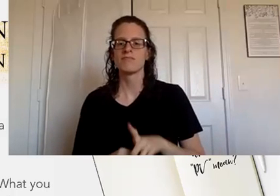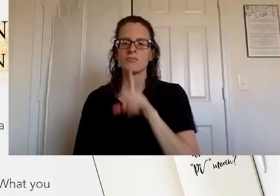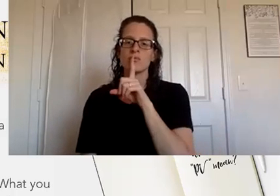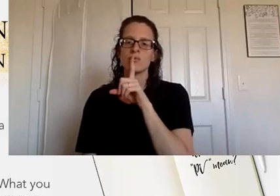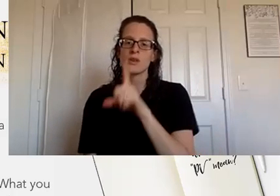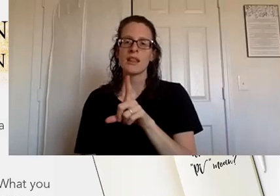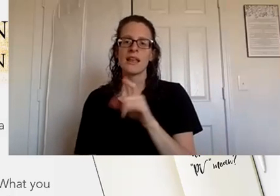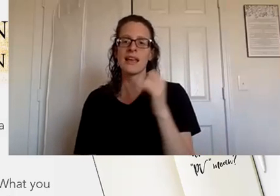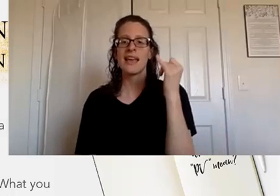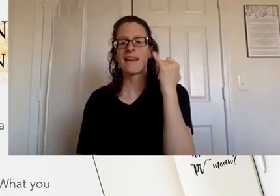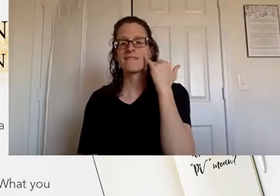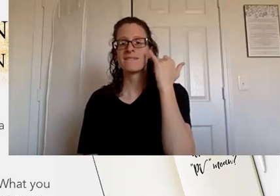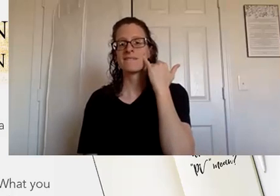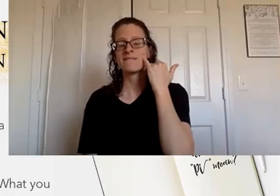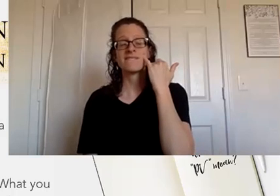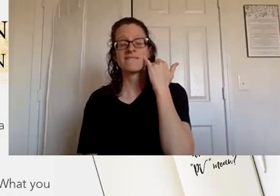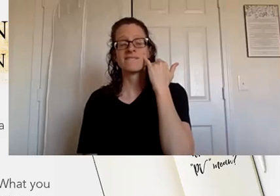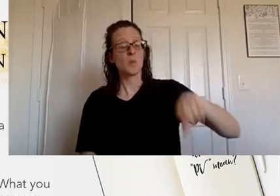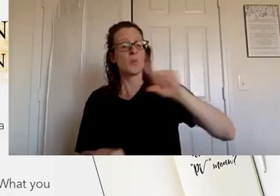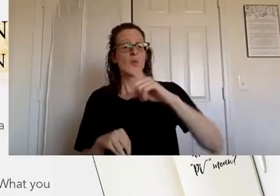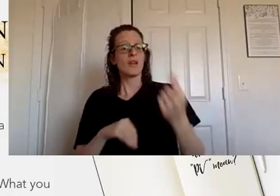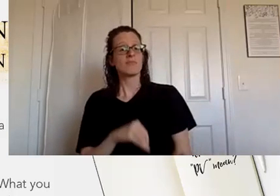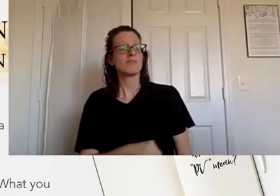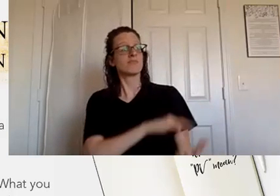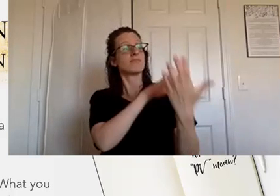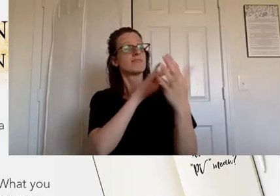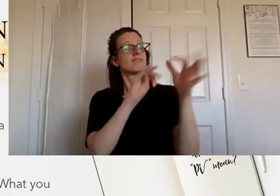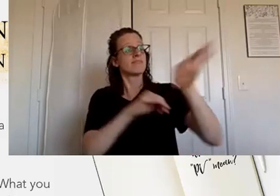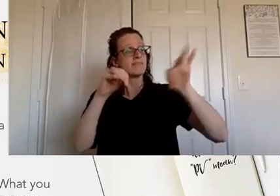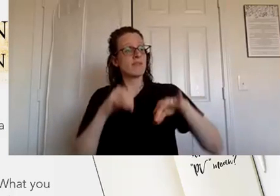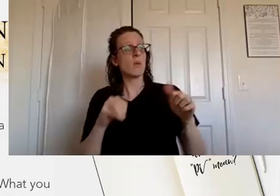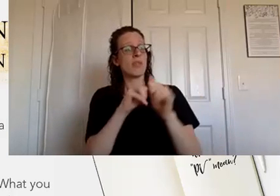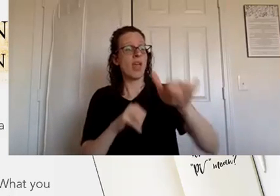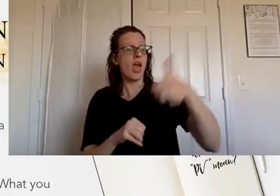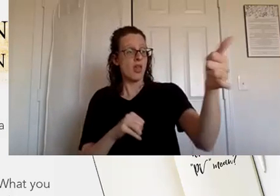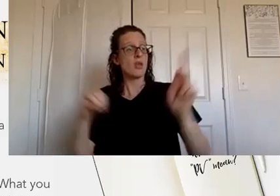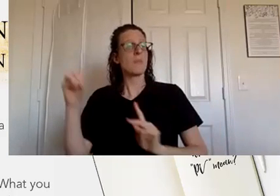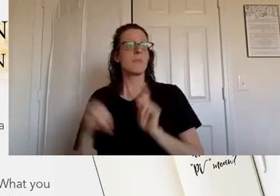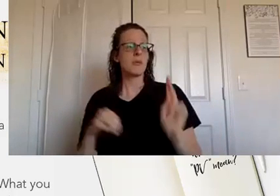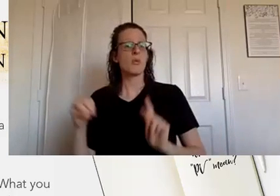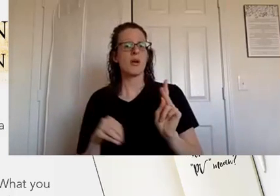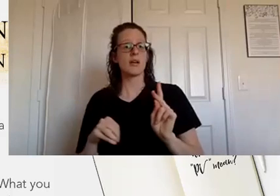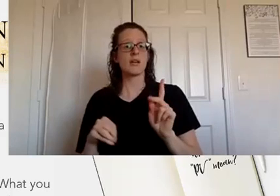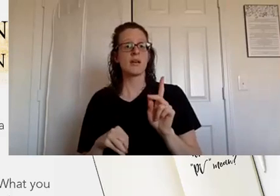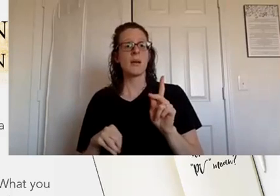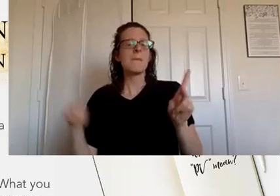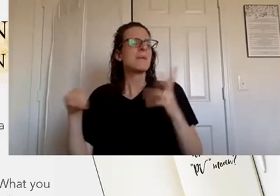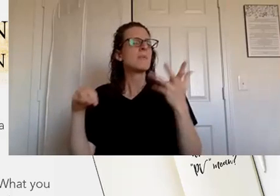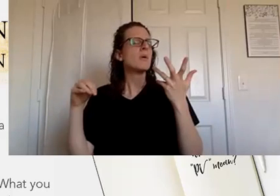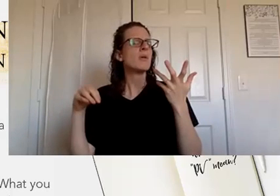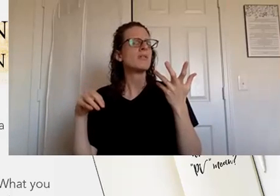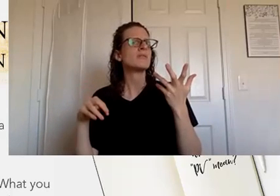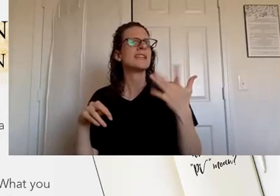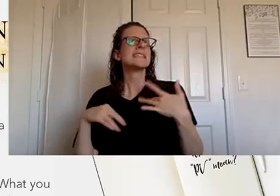things are presented with the right verbiage um i find that custom people don't want usually